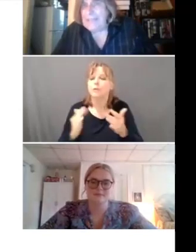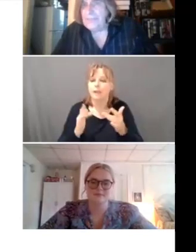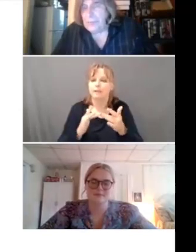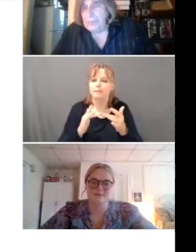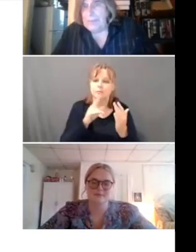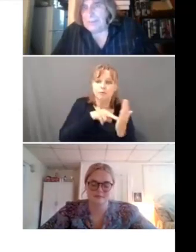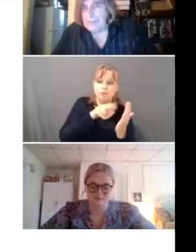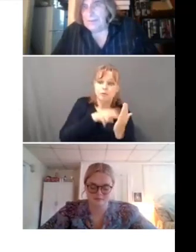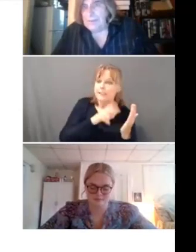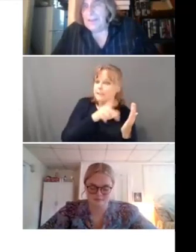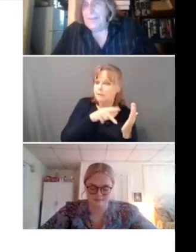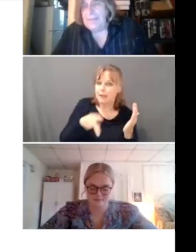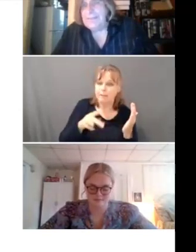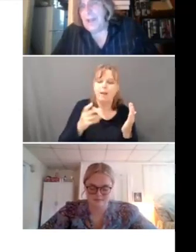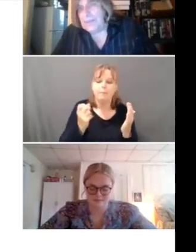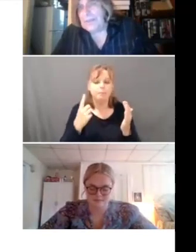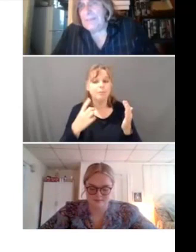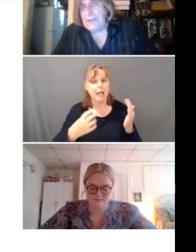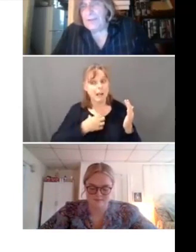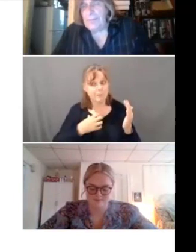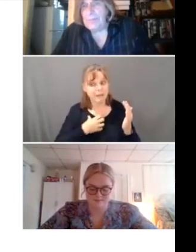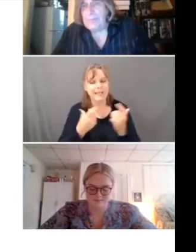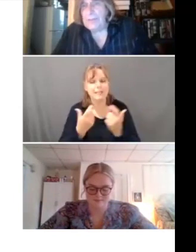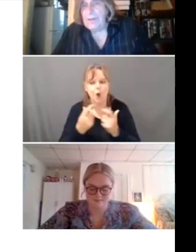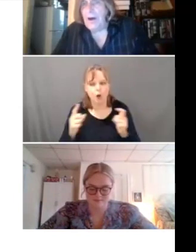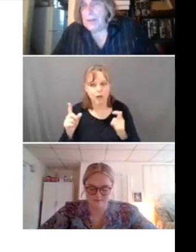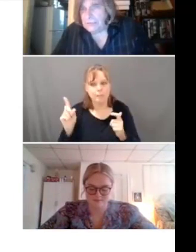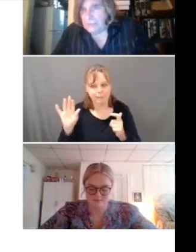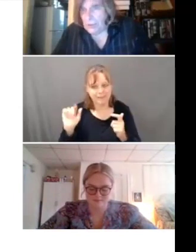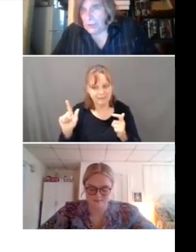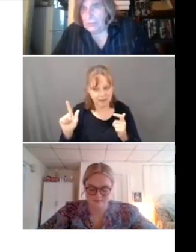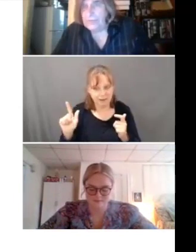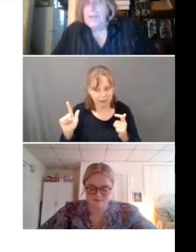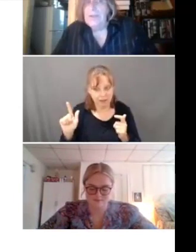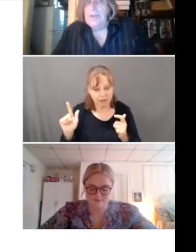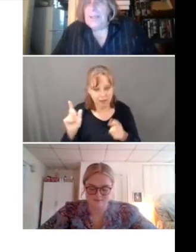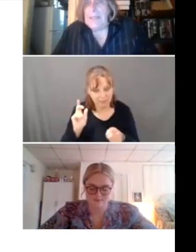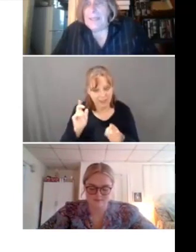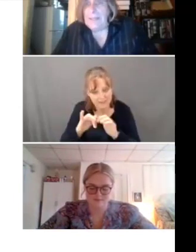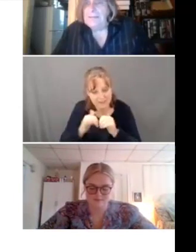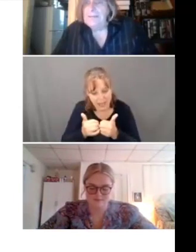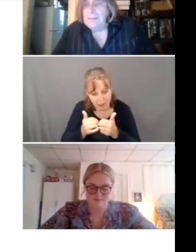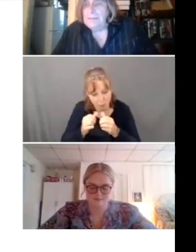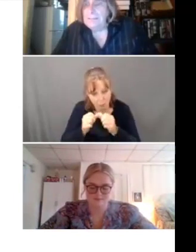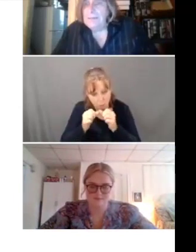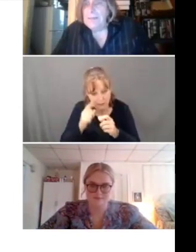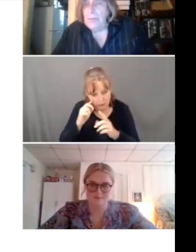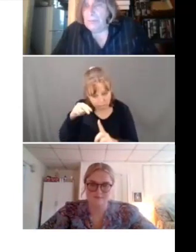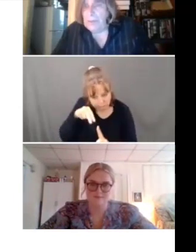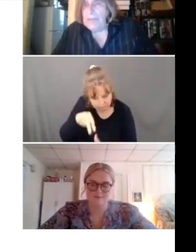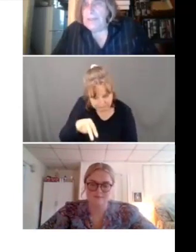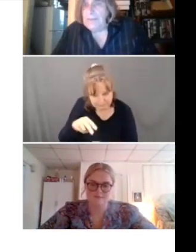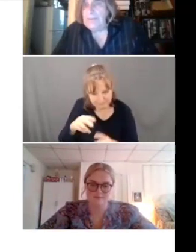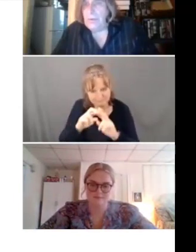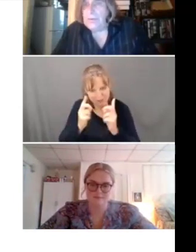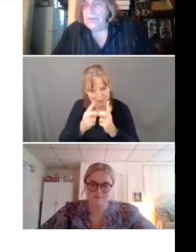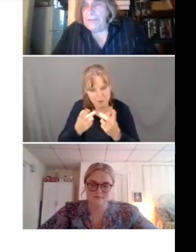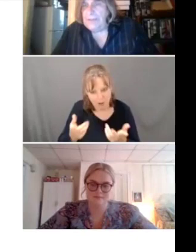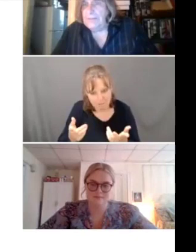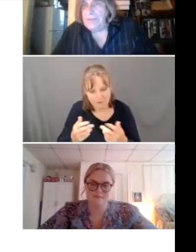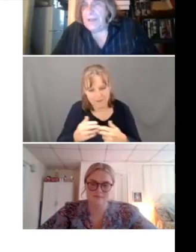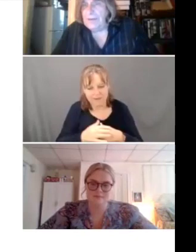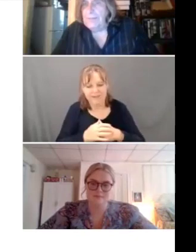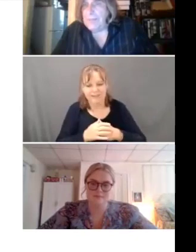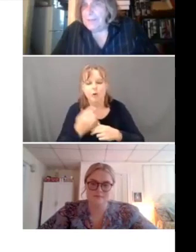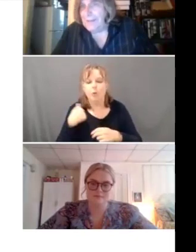Complaints are a big deal. That's how we keep the department on its toes, and we really need to hold their